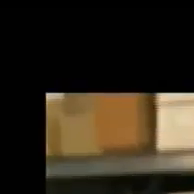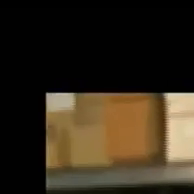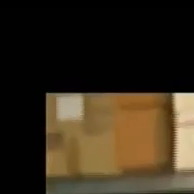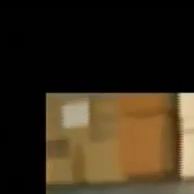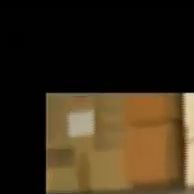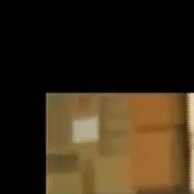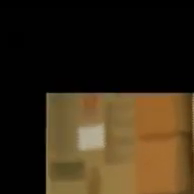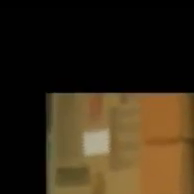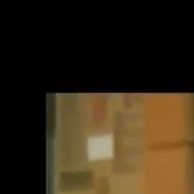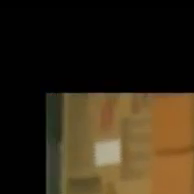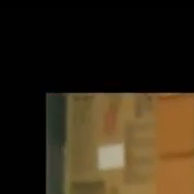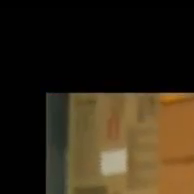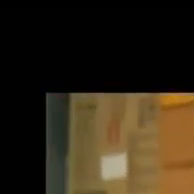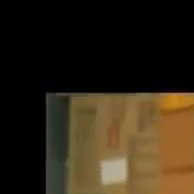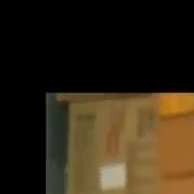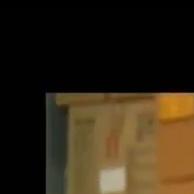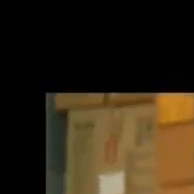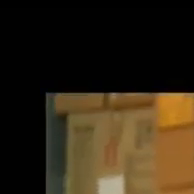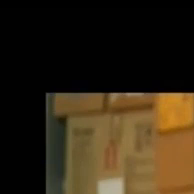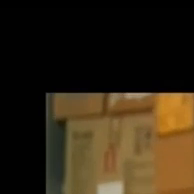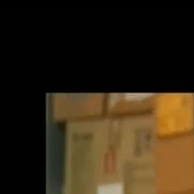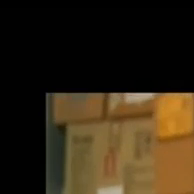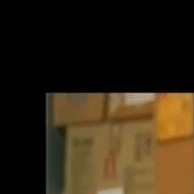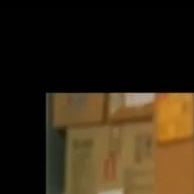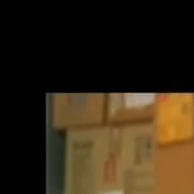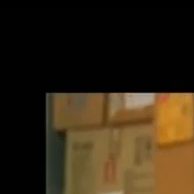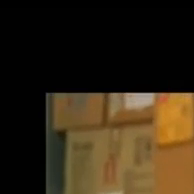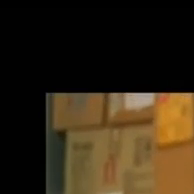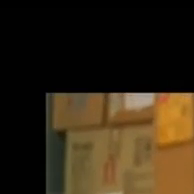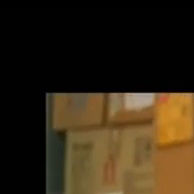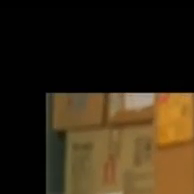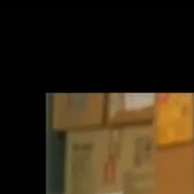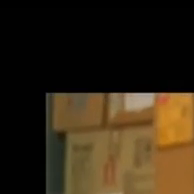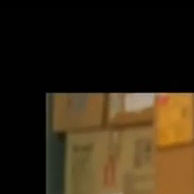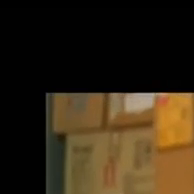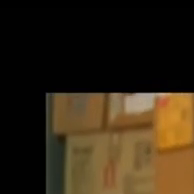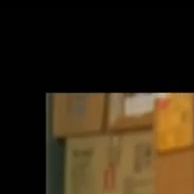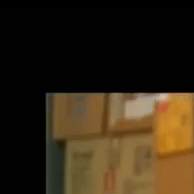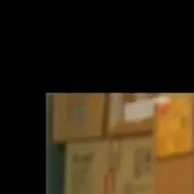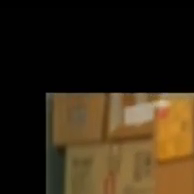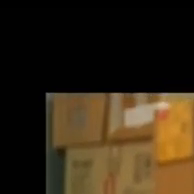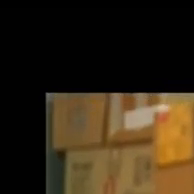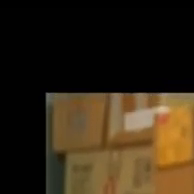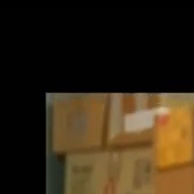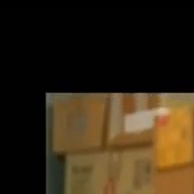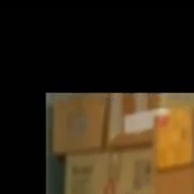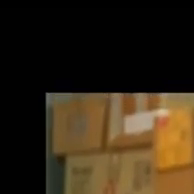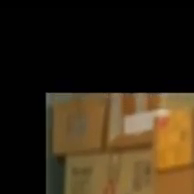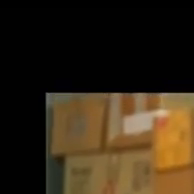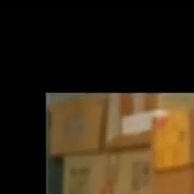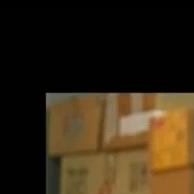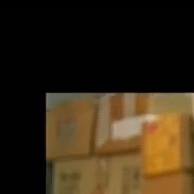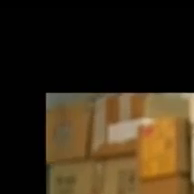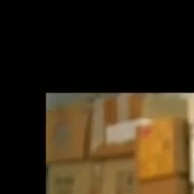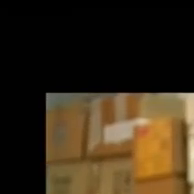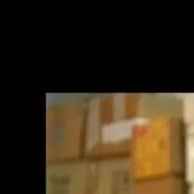words with the science, and then I did a video, and then put it